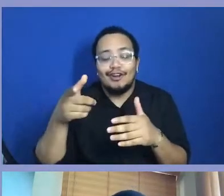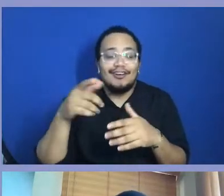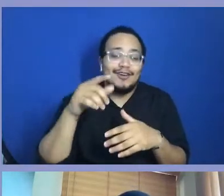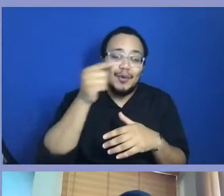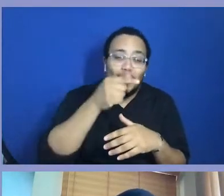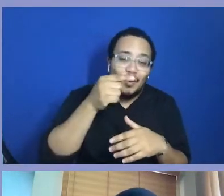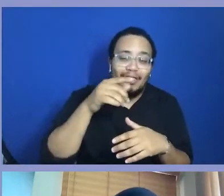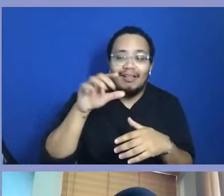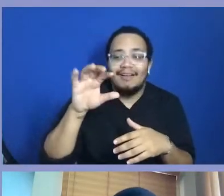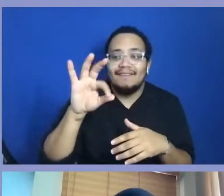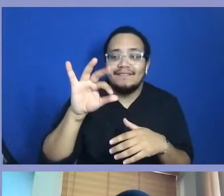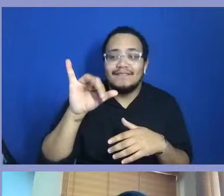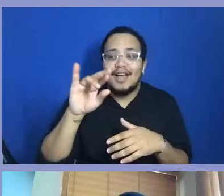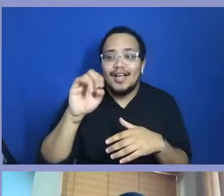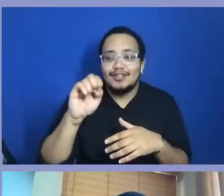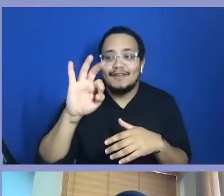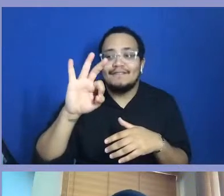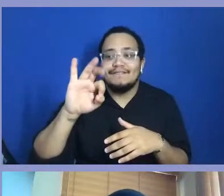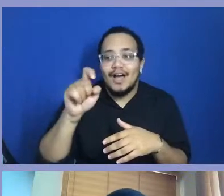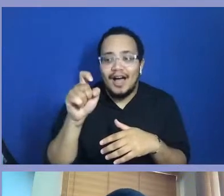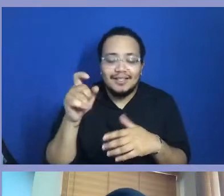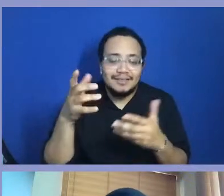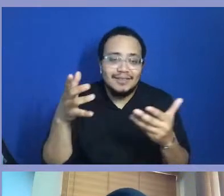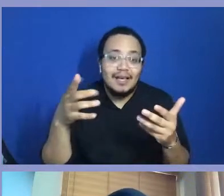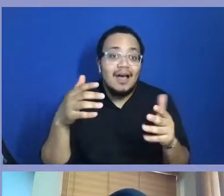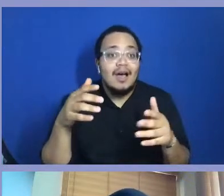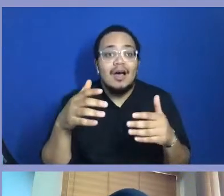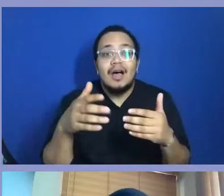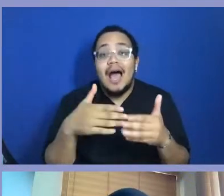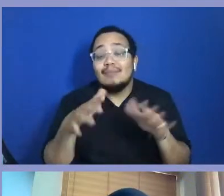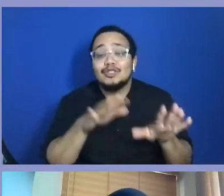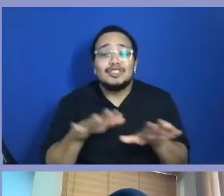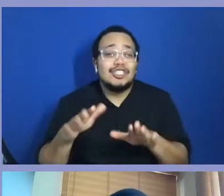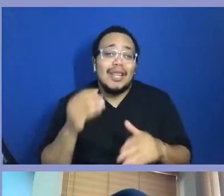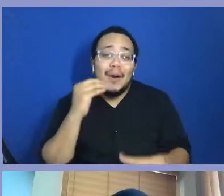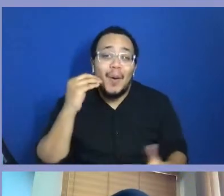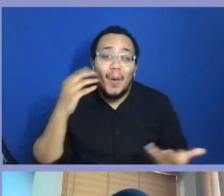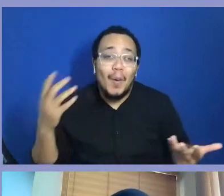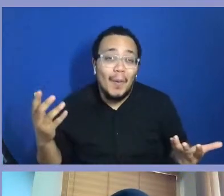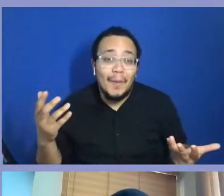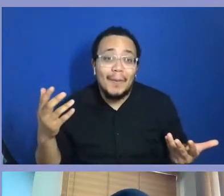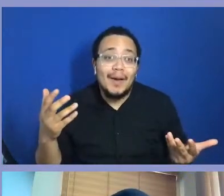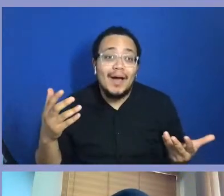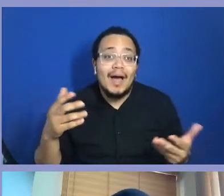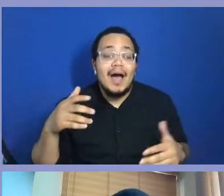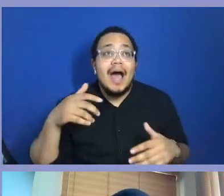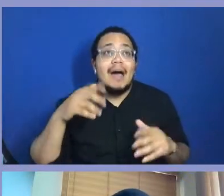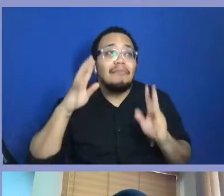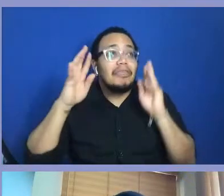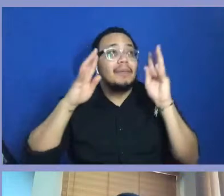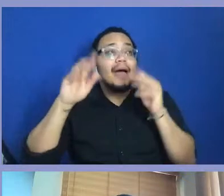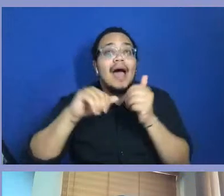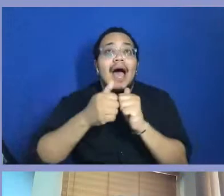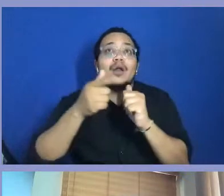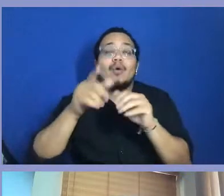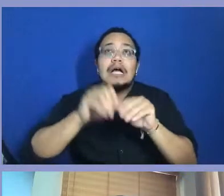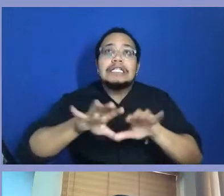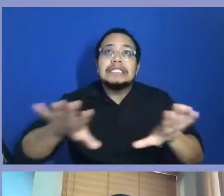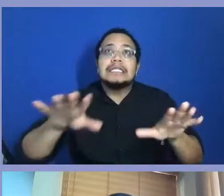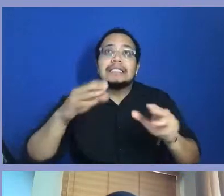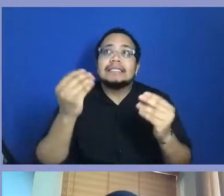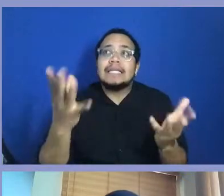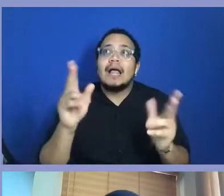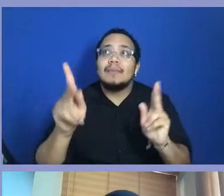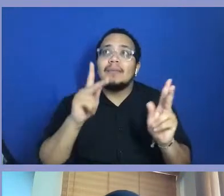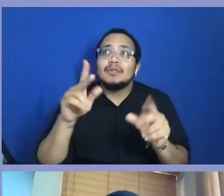I'm just like chilling. I'm thinking about all the crazy stuff, how to get the vote out. I signed up for some, will you do